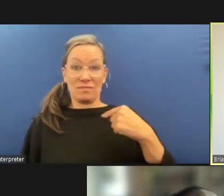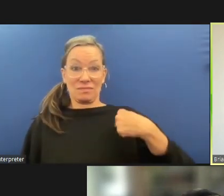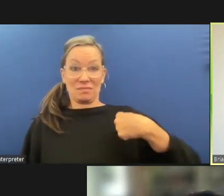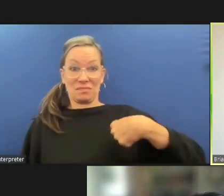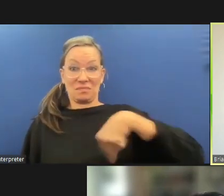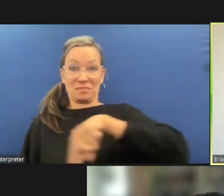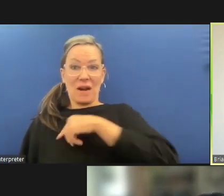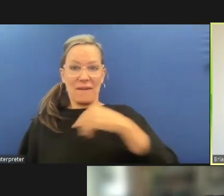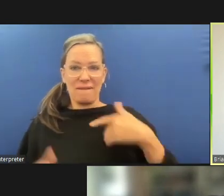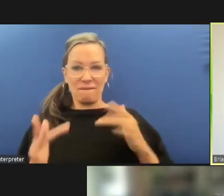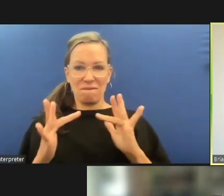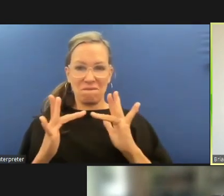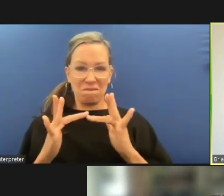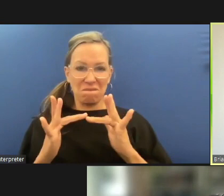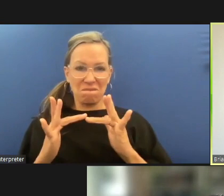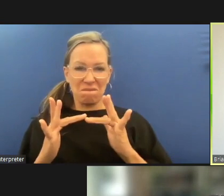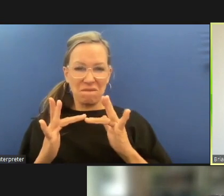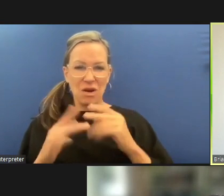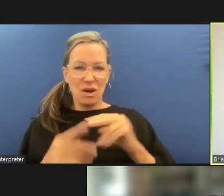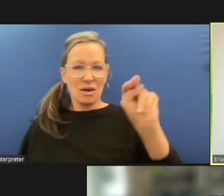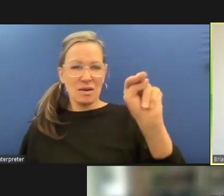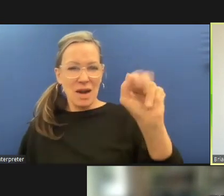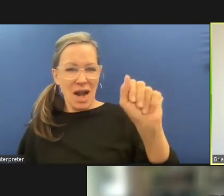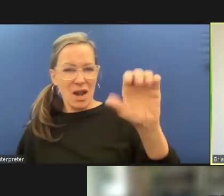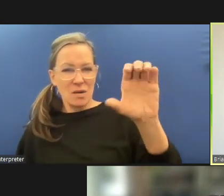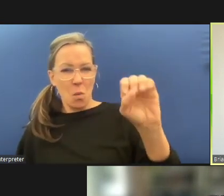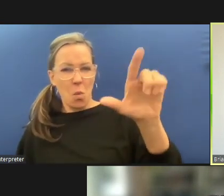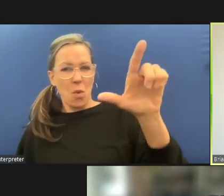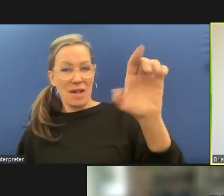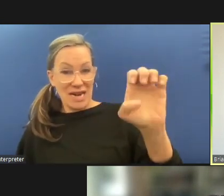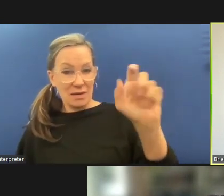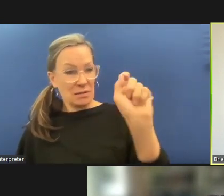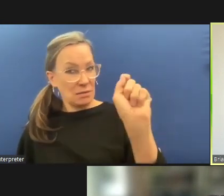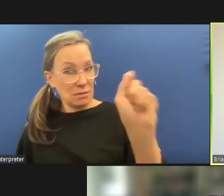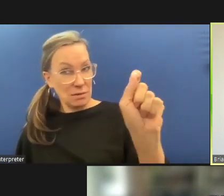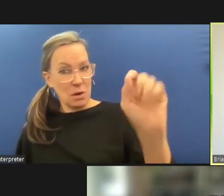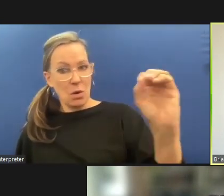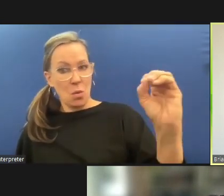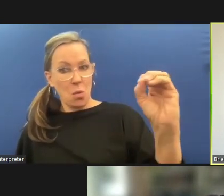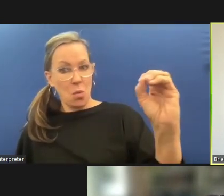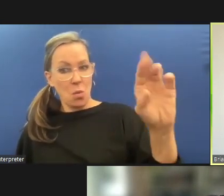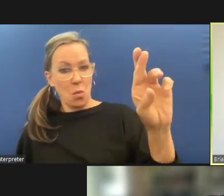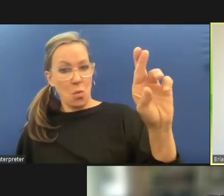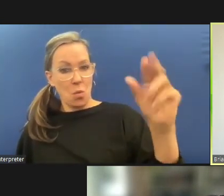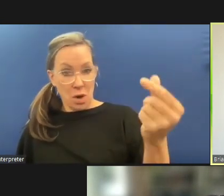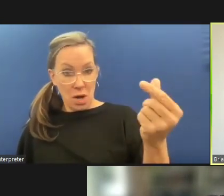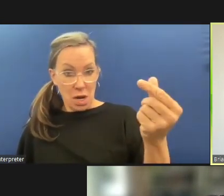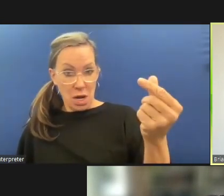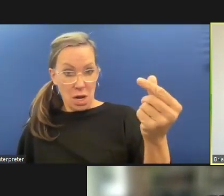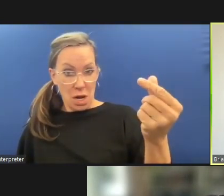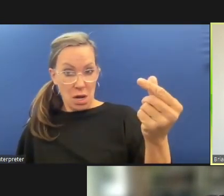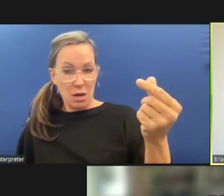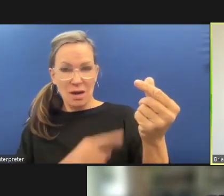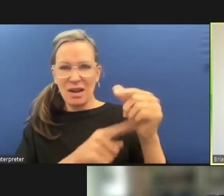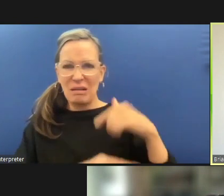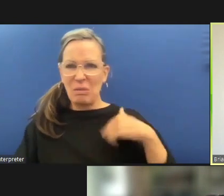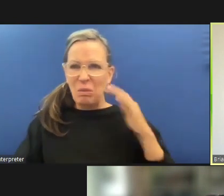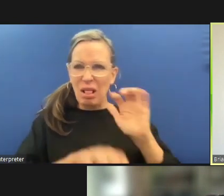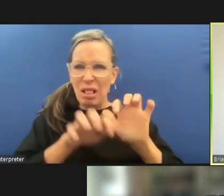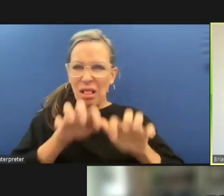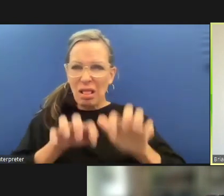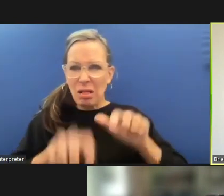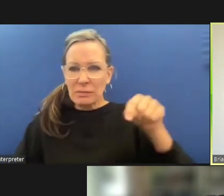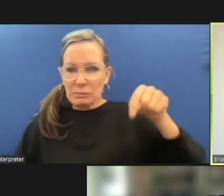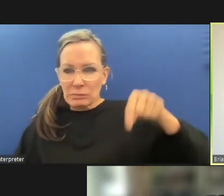maybe i could even put that in the chat www.nacle.org